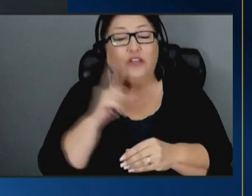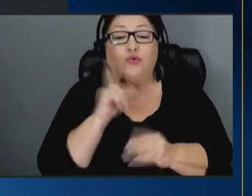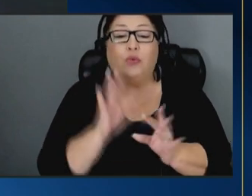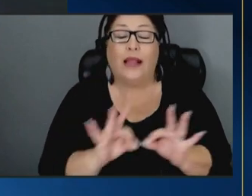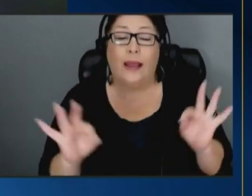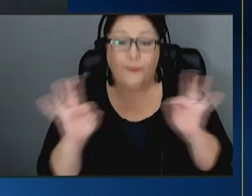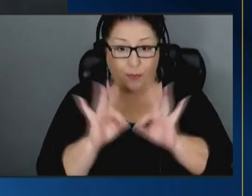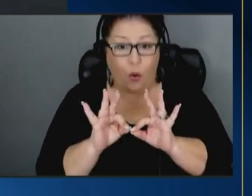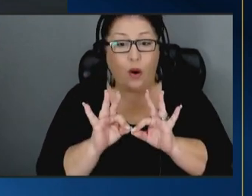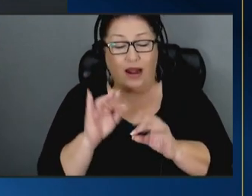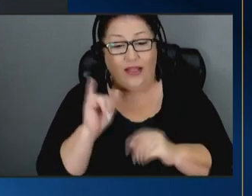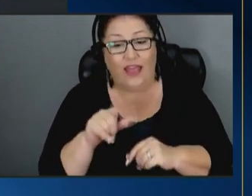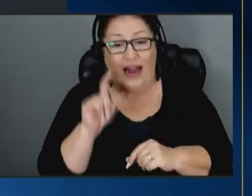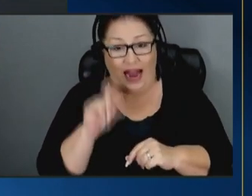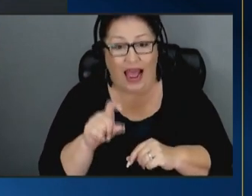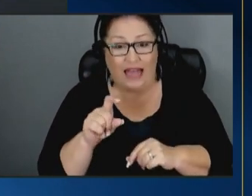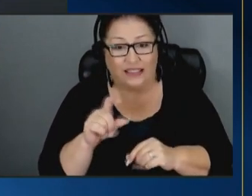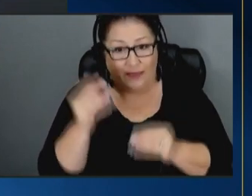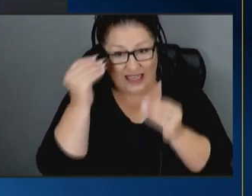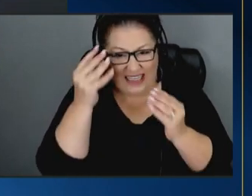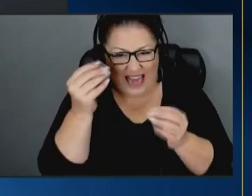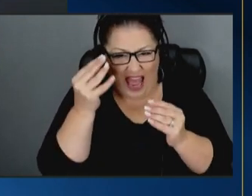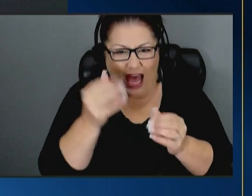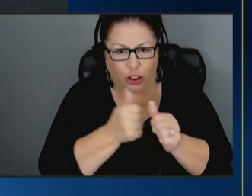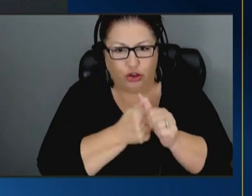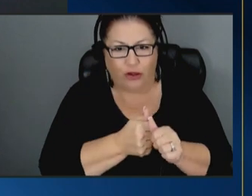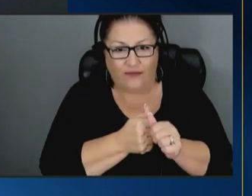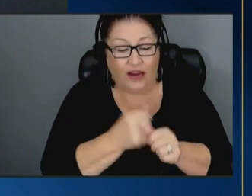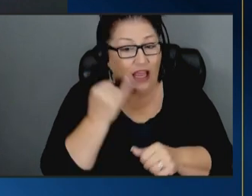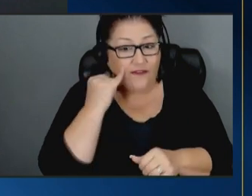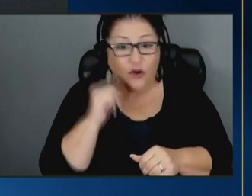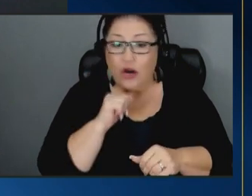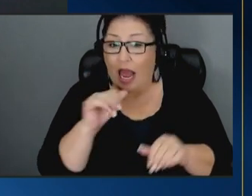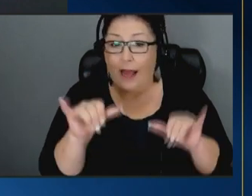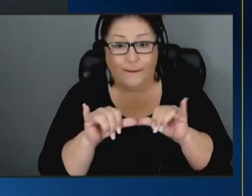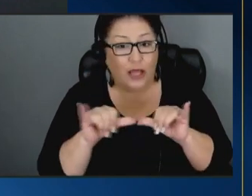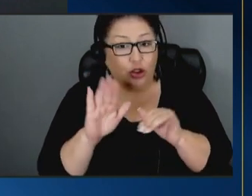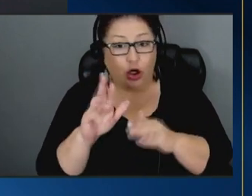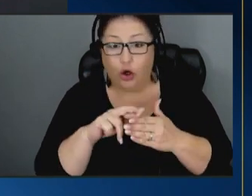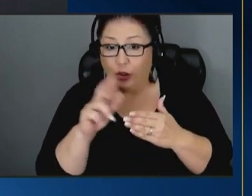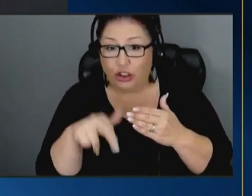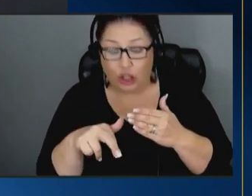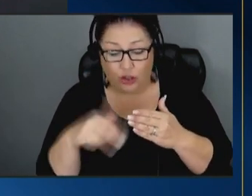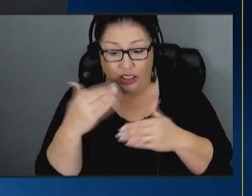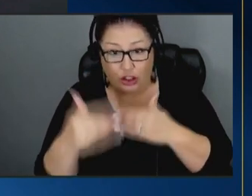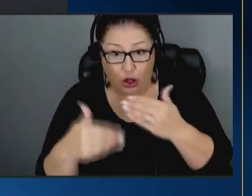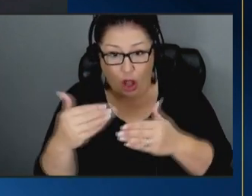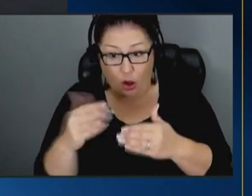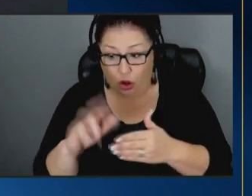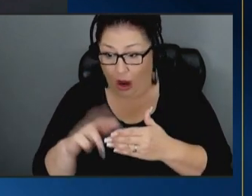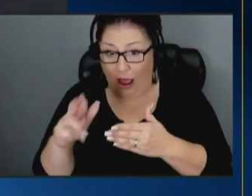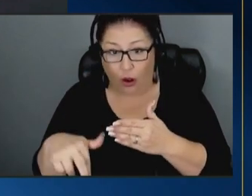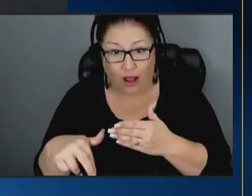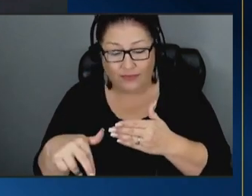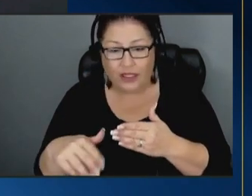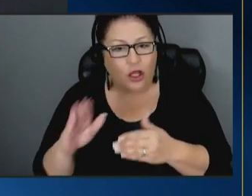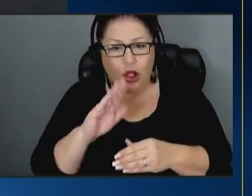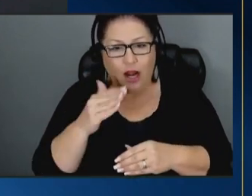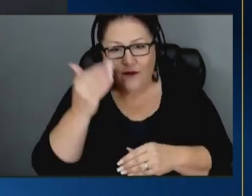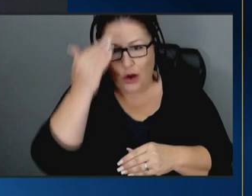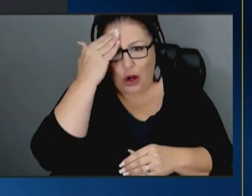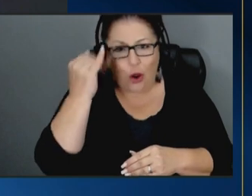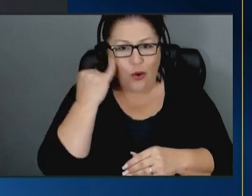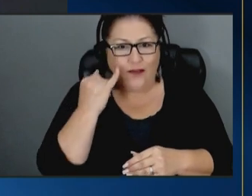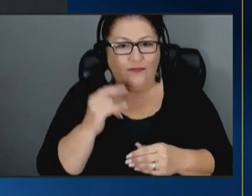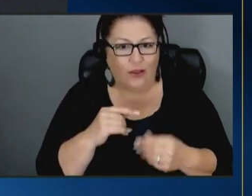that it has to be data driven and if you're not measuring your results as you go and your outcomes you never know if you're effective